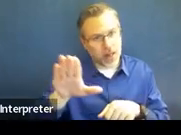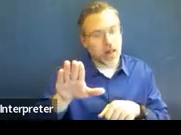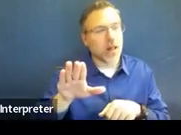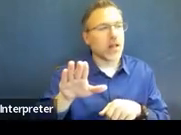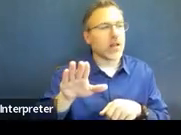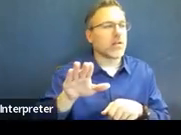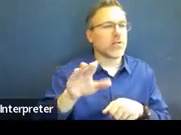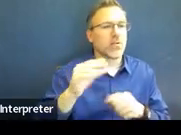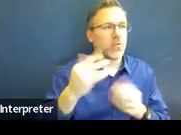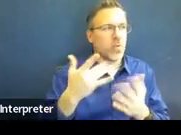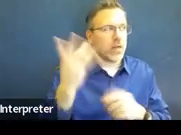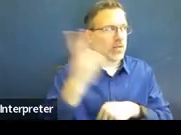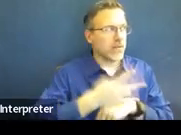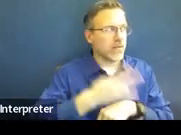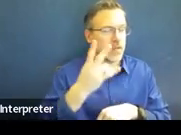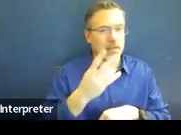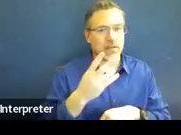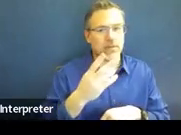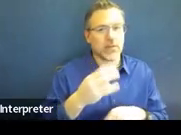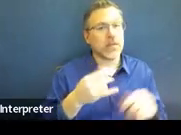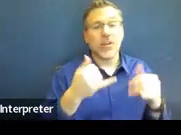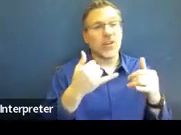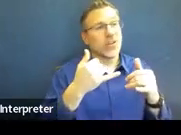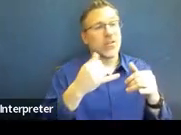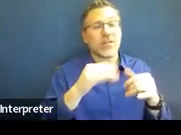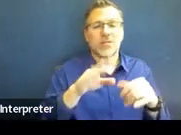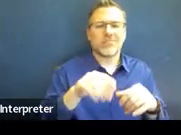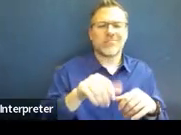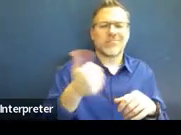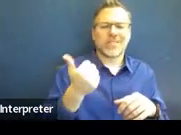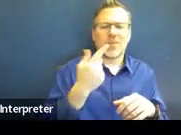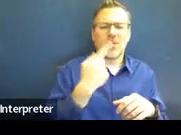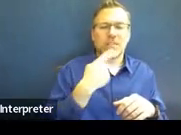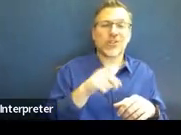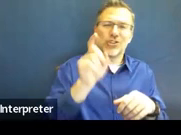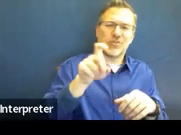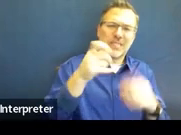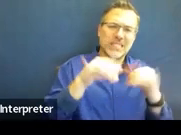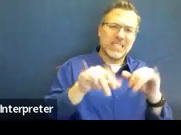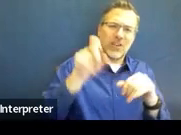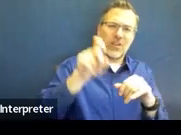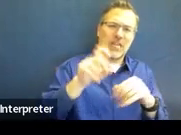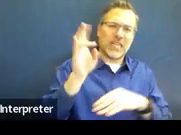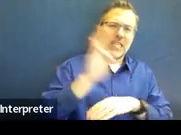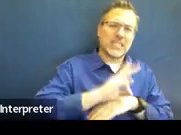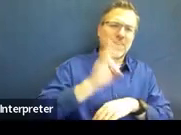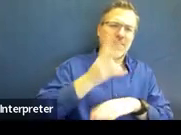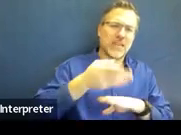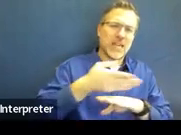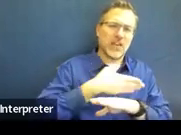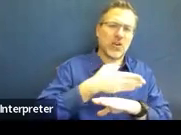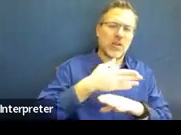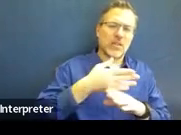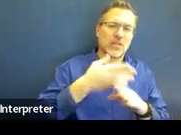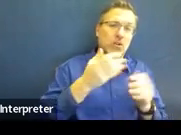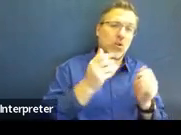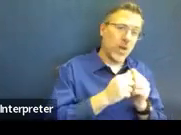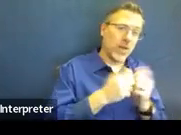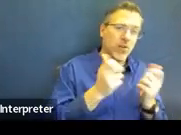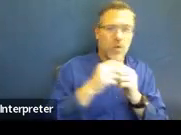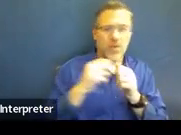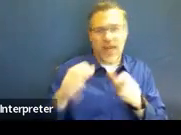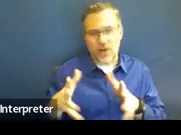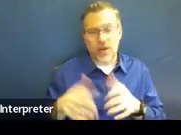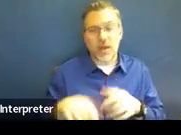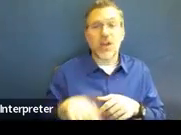Yeah, you would still need the seven-day notice with or without, and you would still need to ask them to